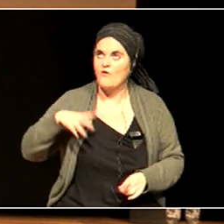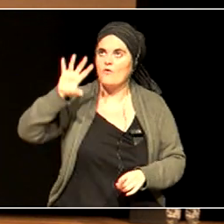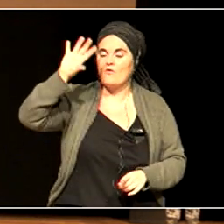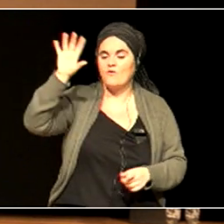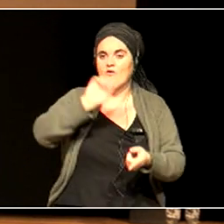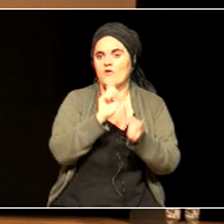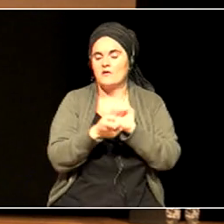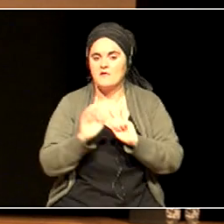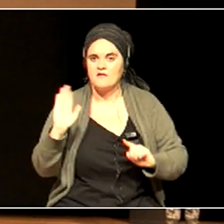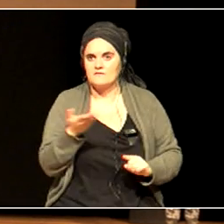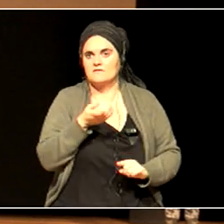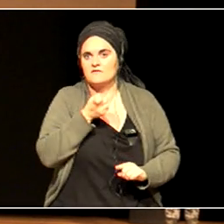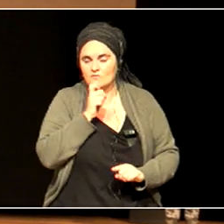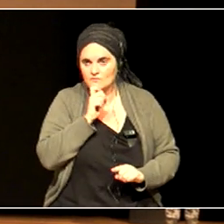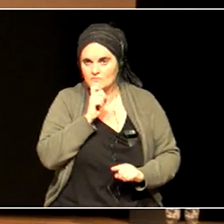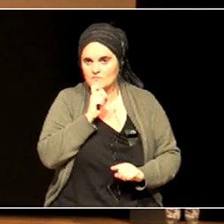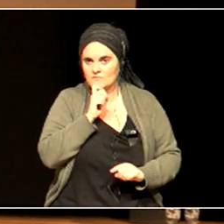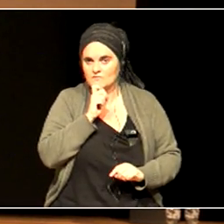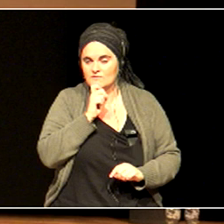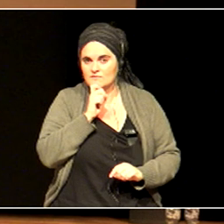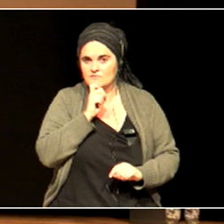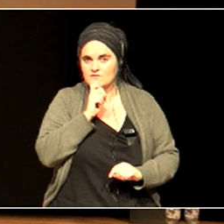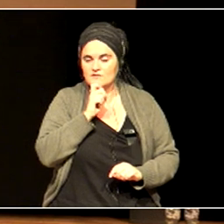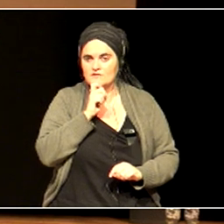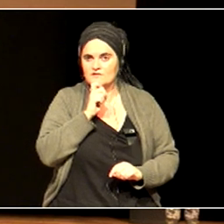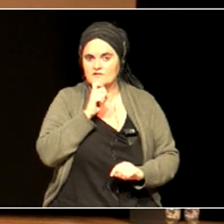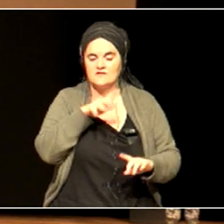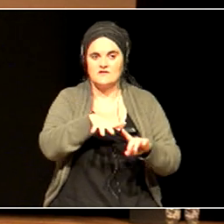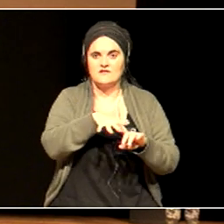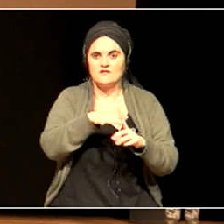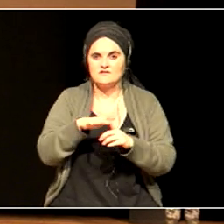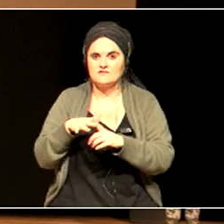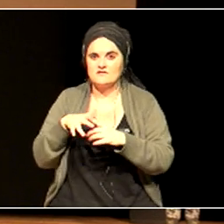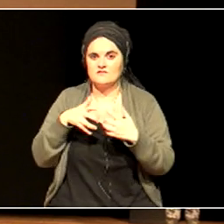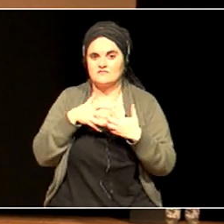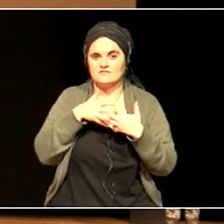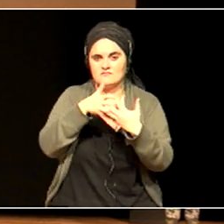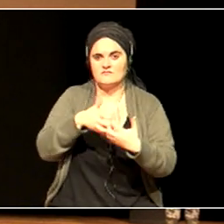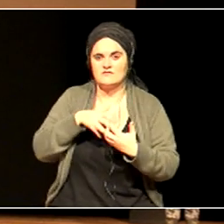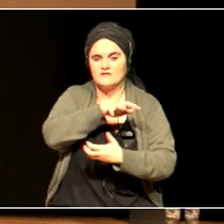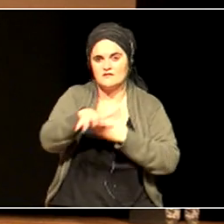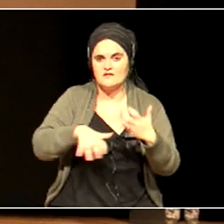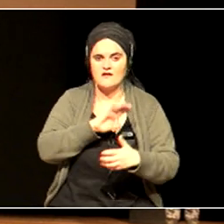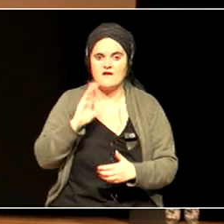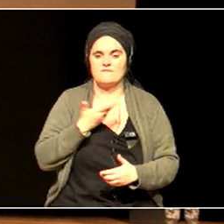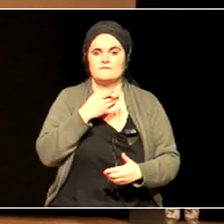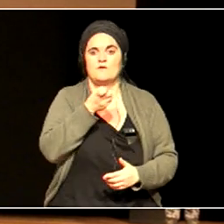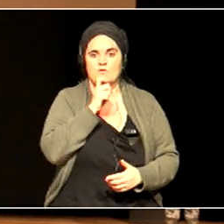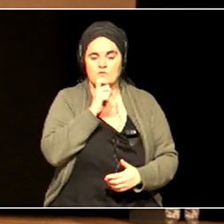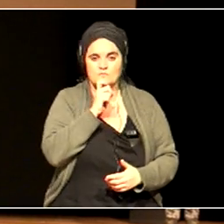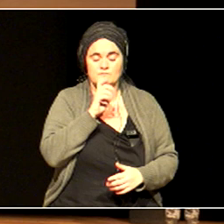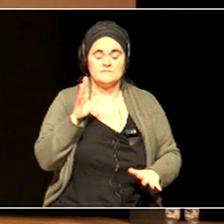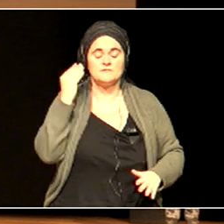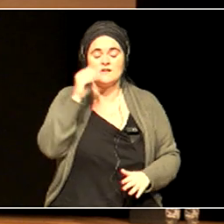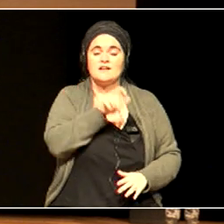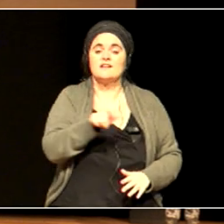whenever there are wars, people are going to move around a lot more than they do